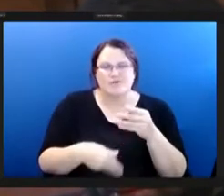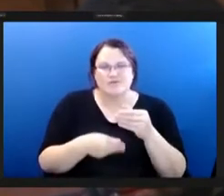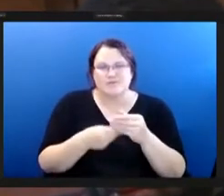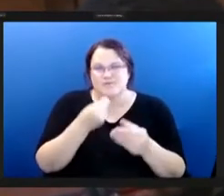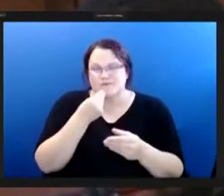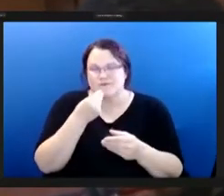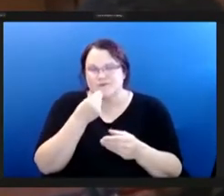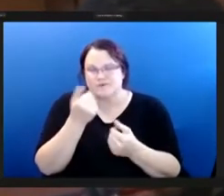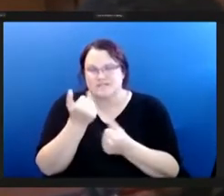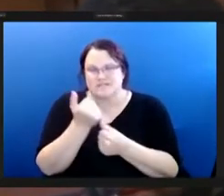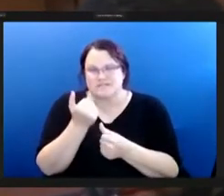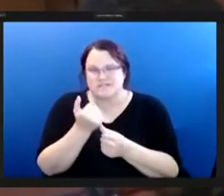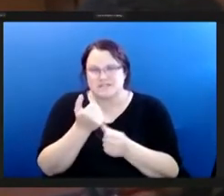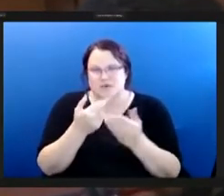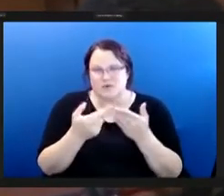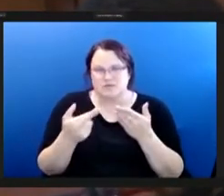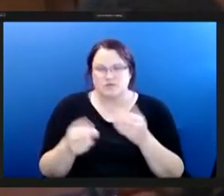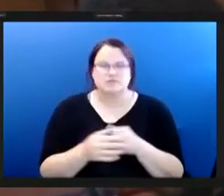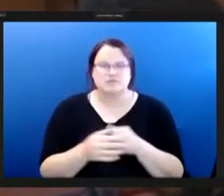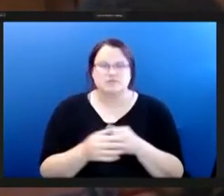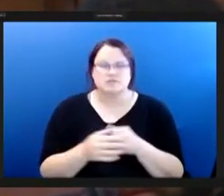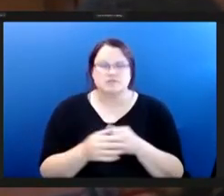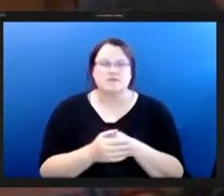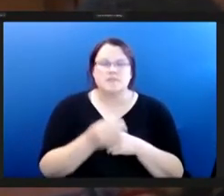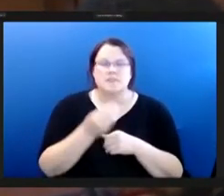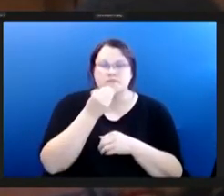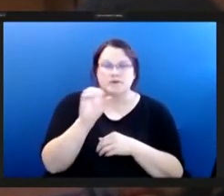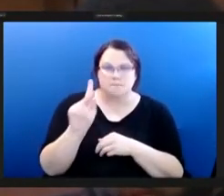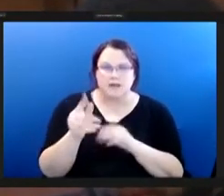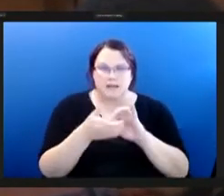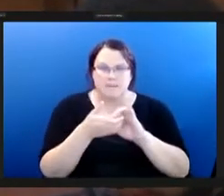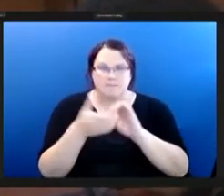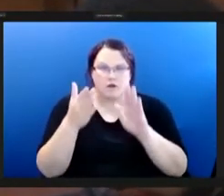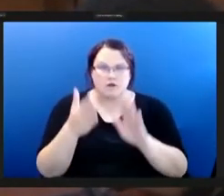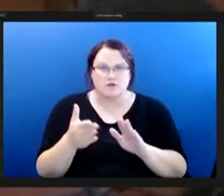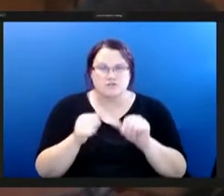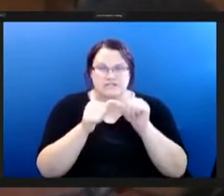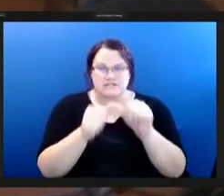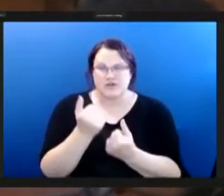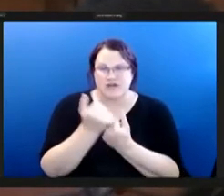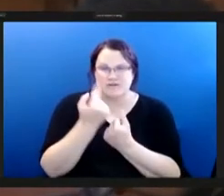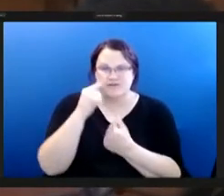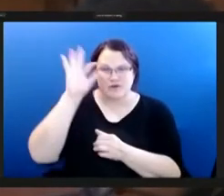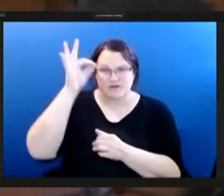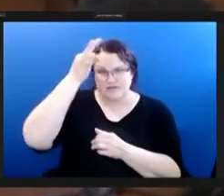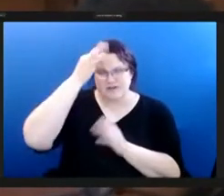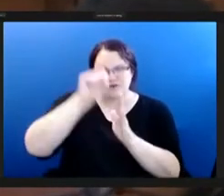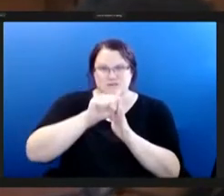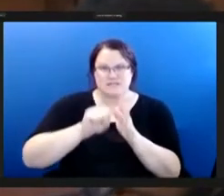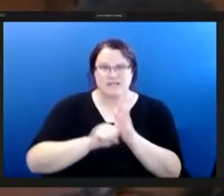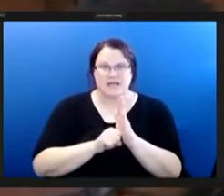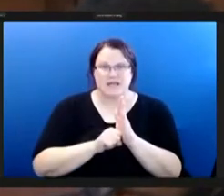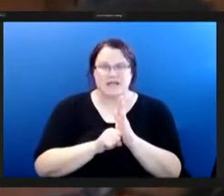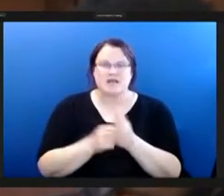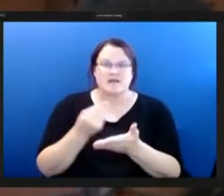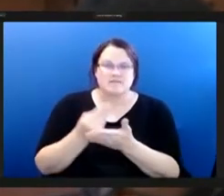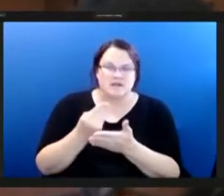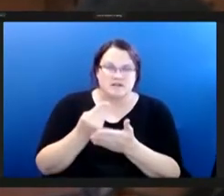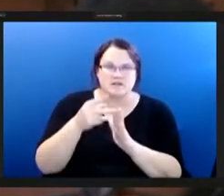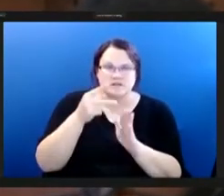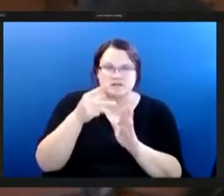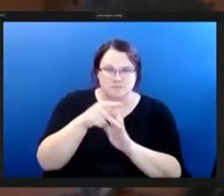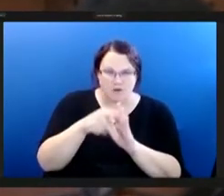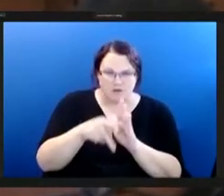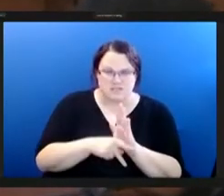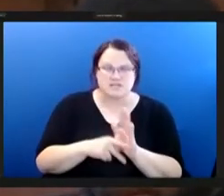while the food bank and our partners will continue to advocate for federal and state funding and policies that support food and economic security